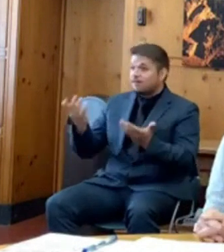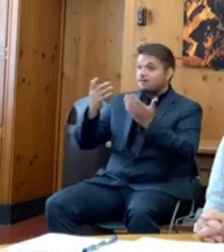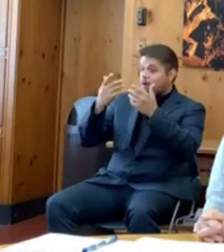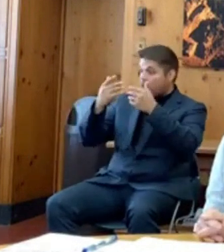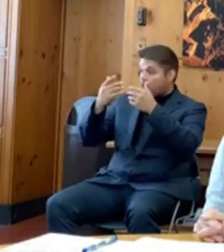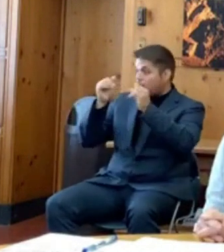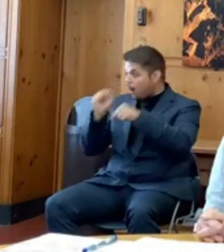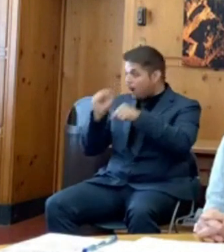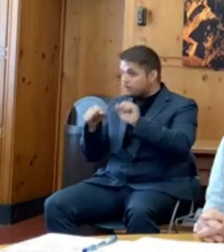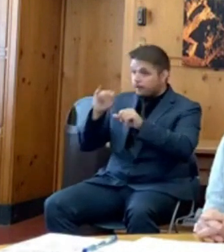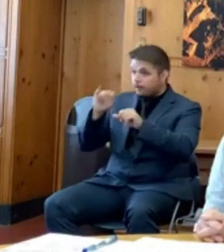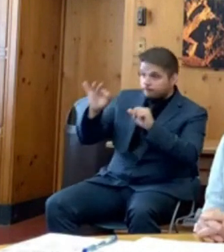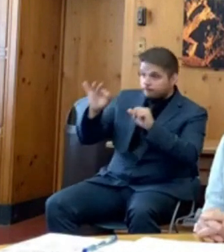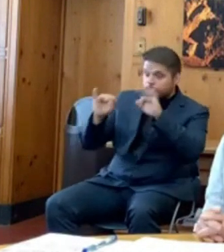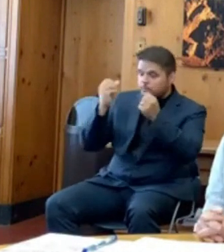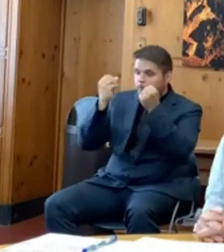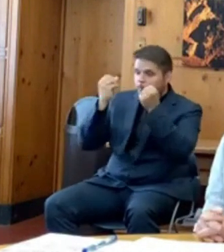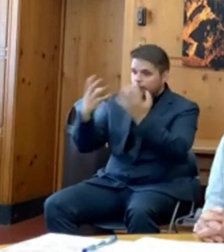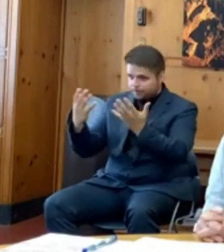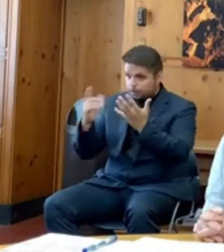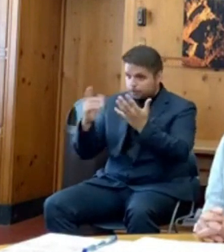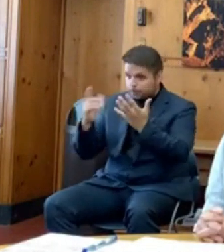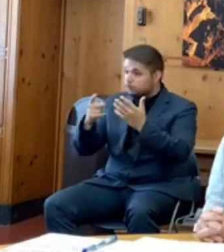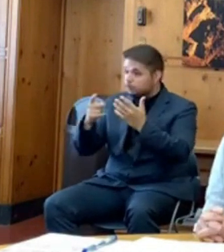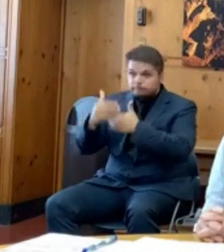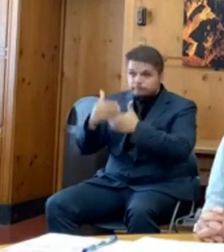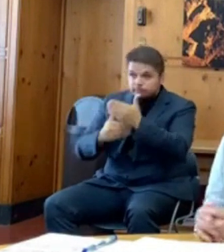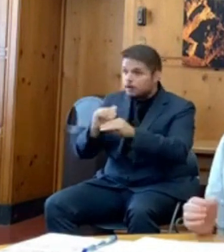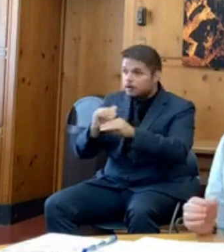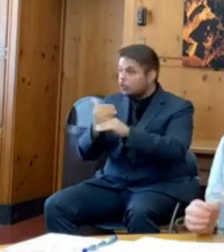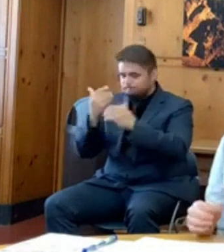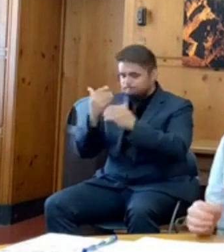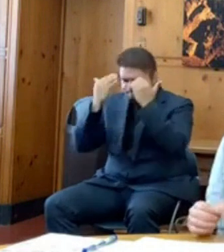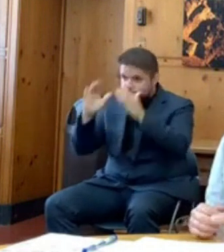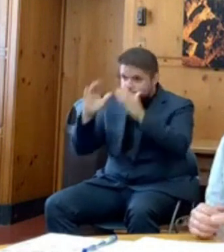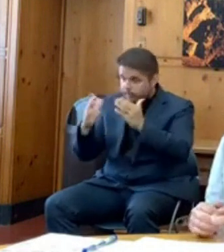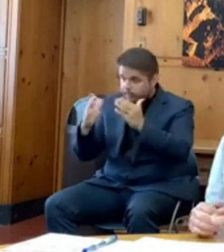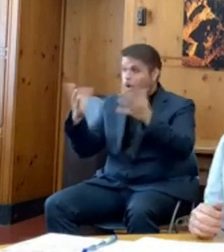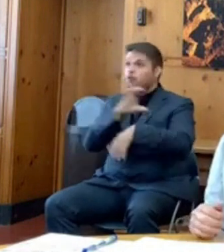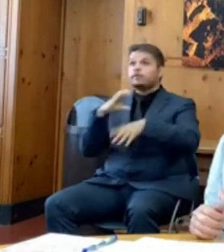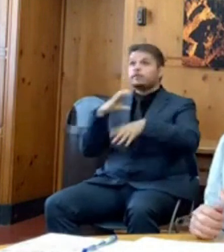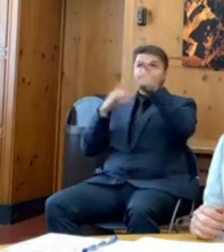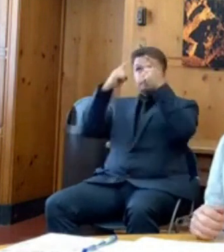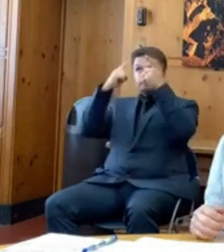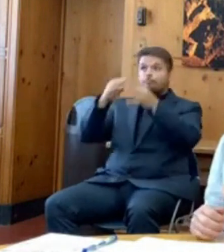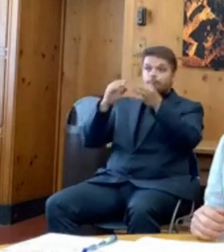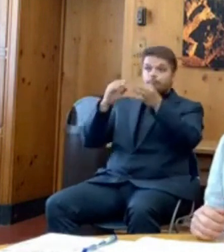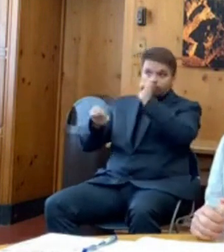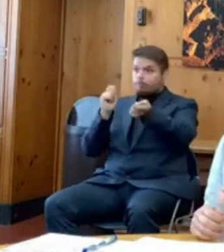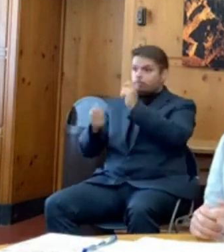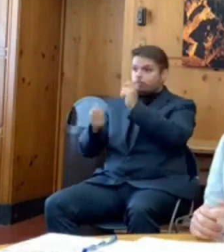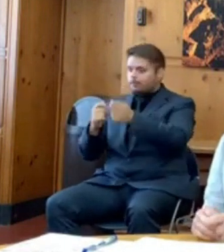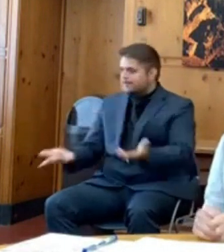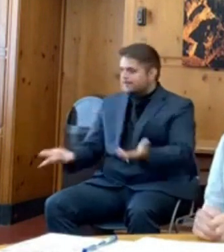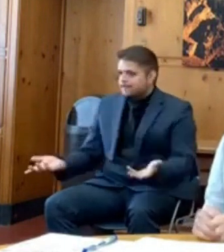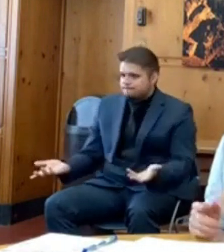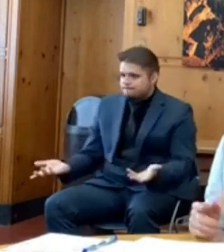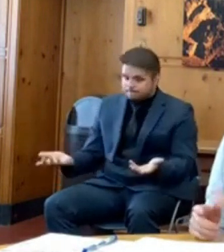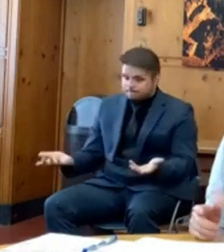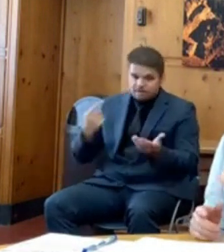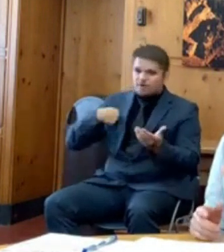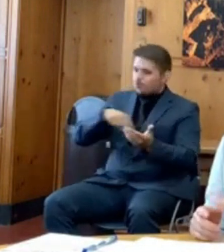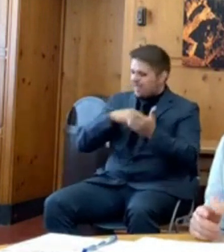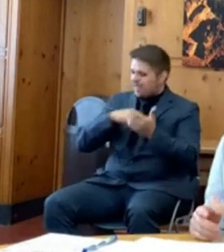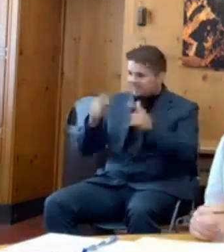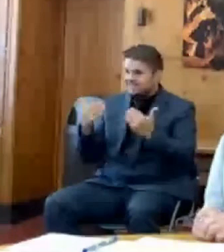what type of action, if any, that Congress takes. I think it's critically important that they act now. Otherwise,